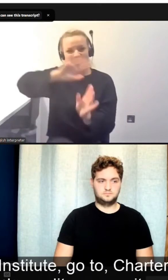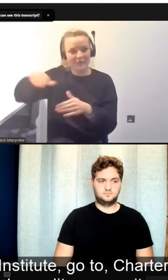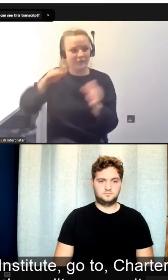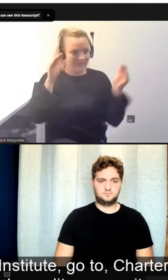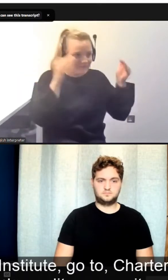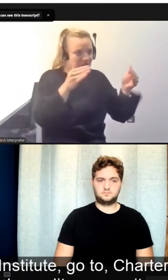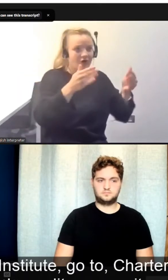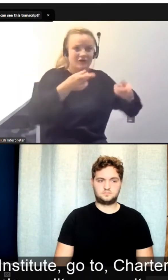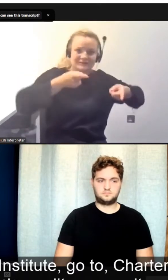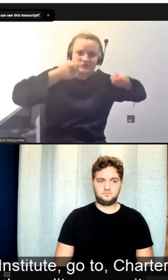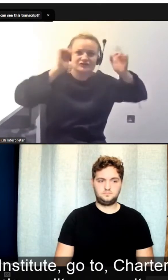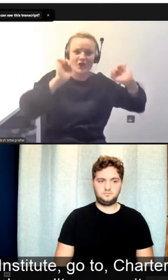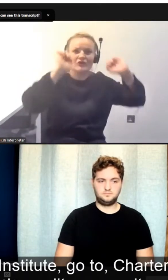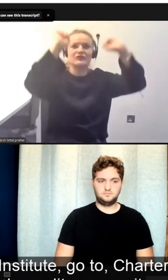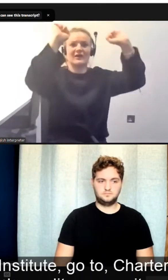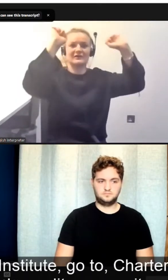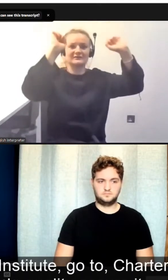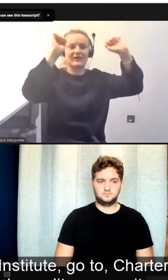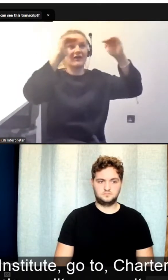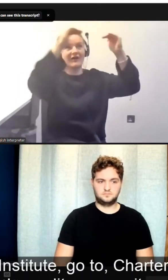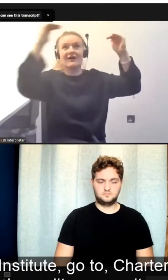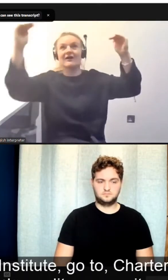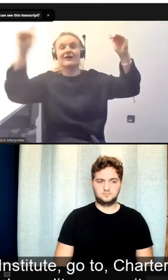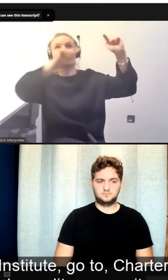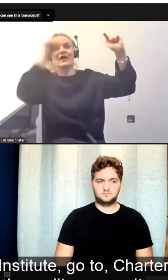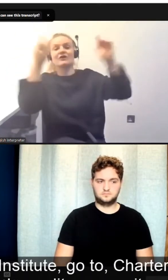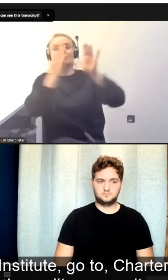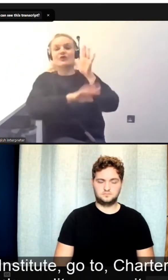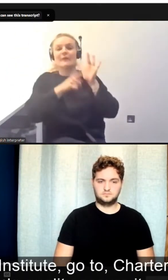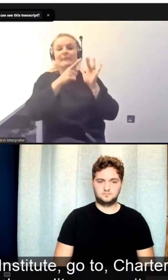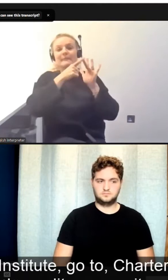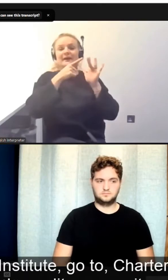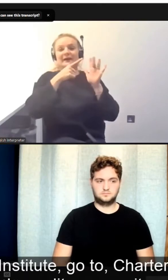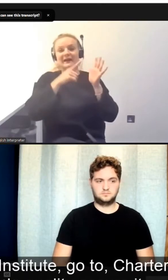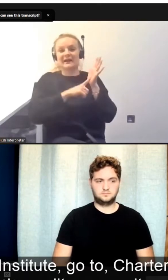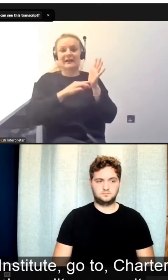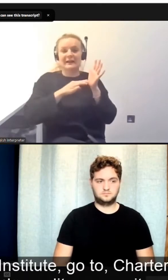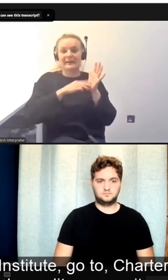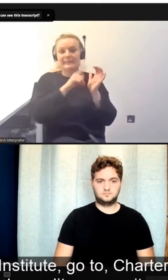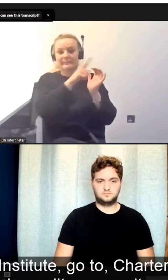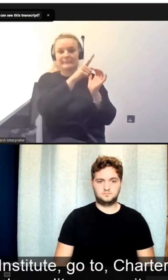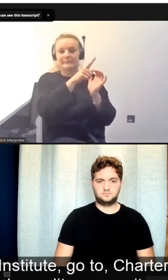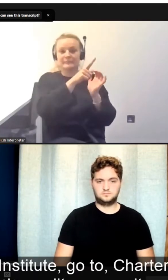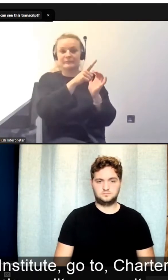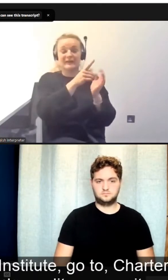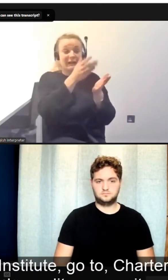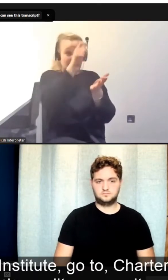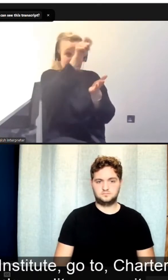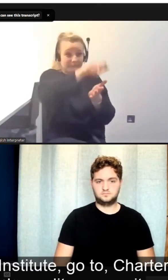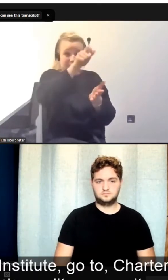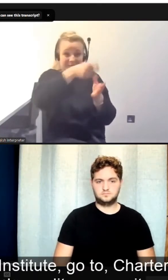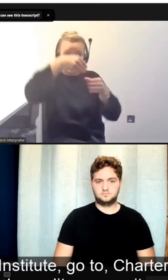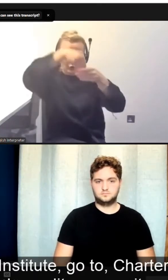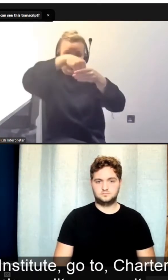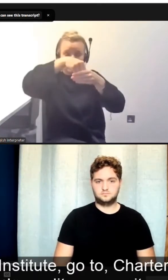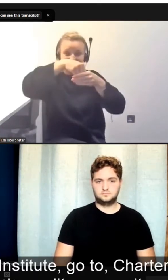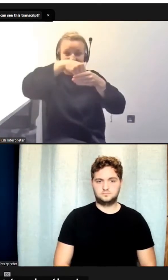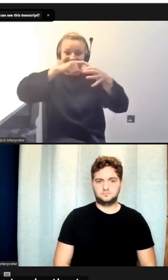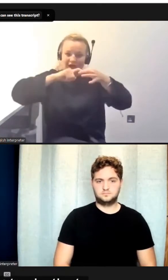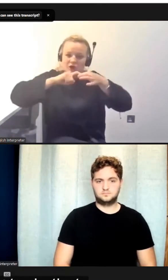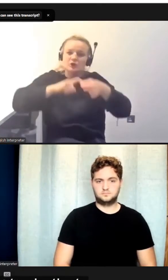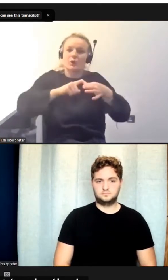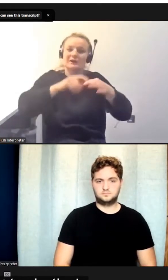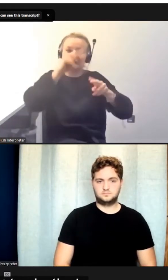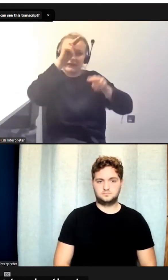like the Institute, go to Chartered Management Institute, people who, content, but they've quality assured it.